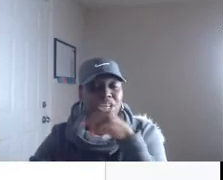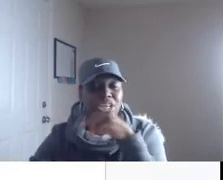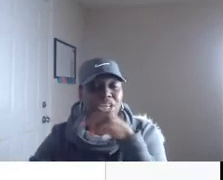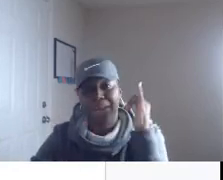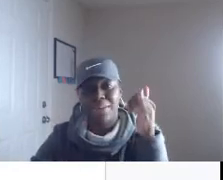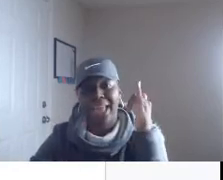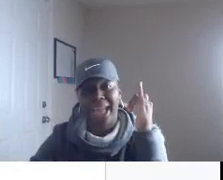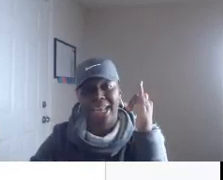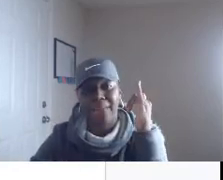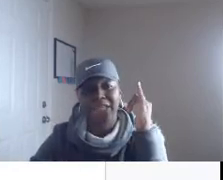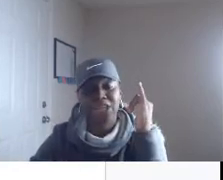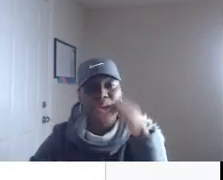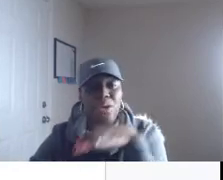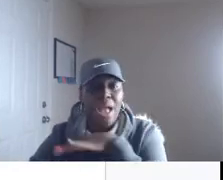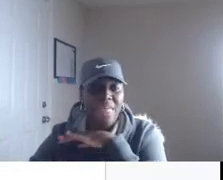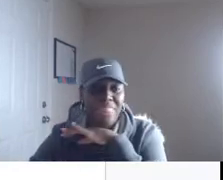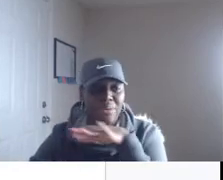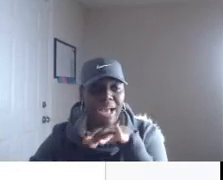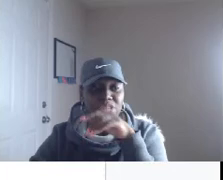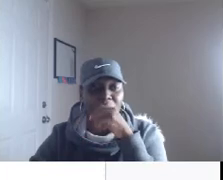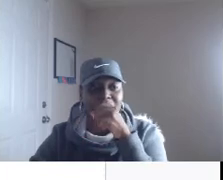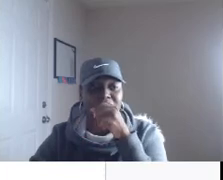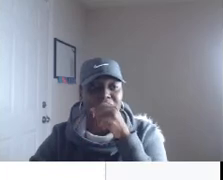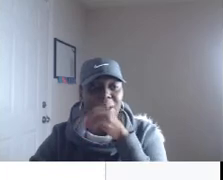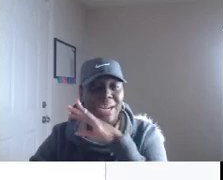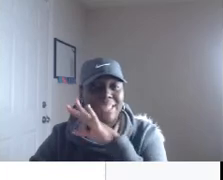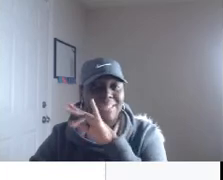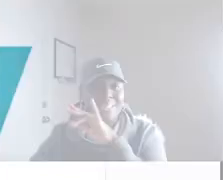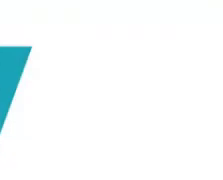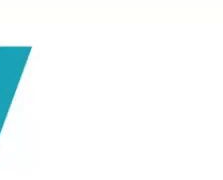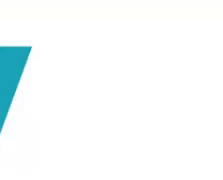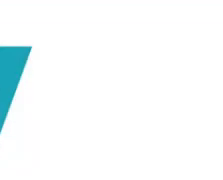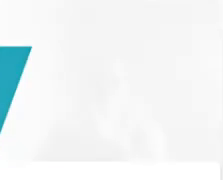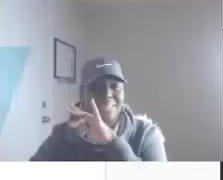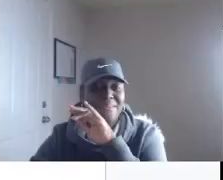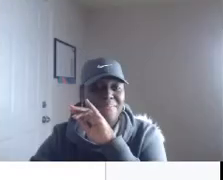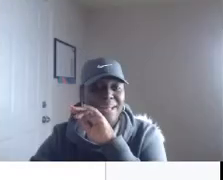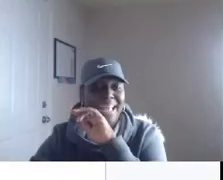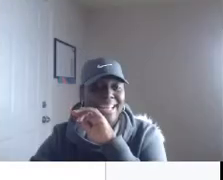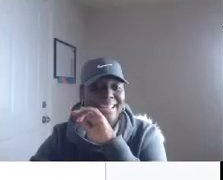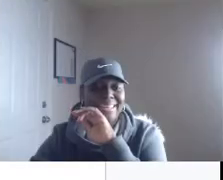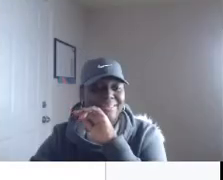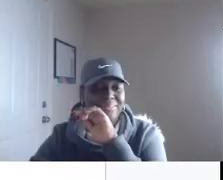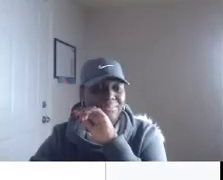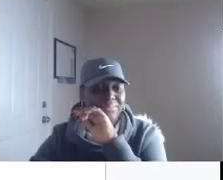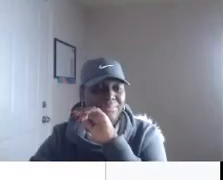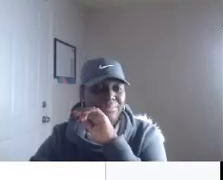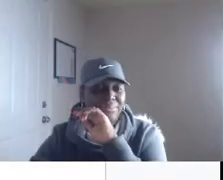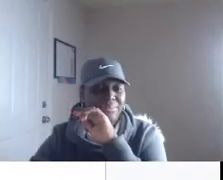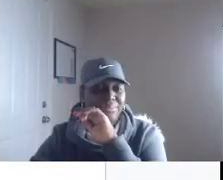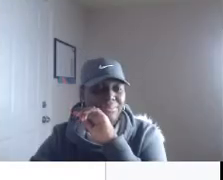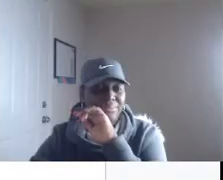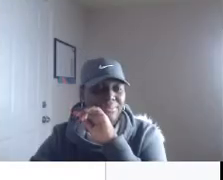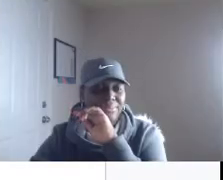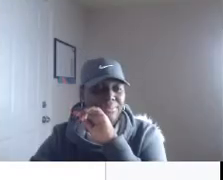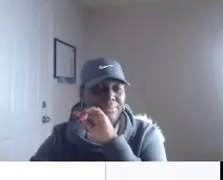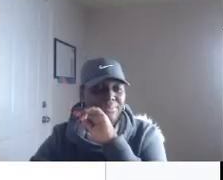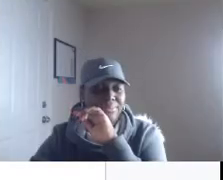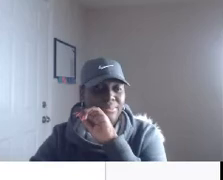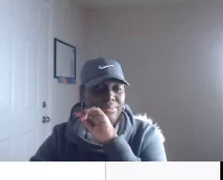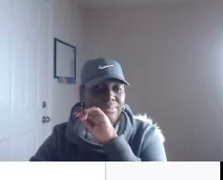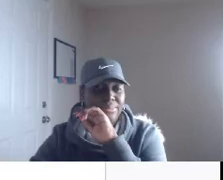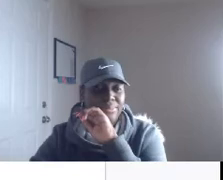make sure you hashtag pretty gang in the comments thank you guys for watching this video and i'll talk to you guys later bye you